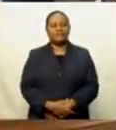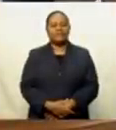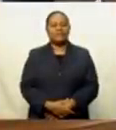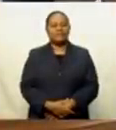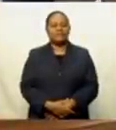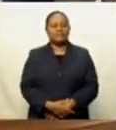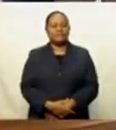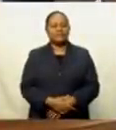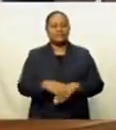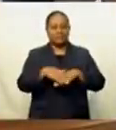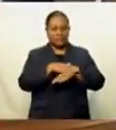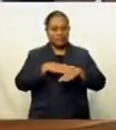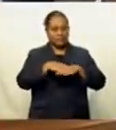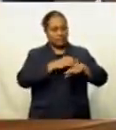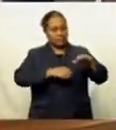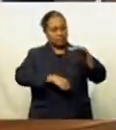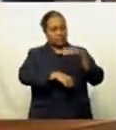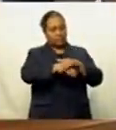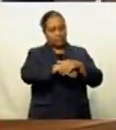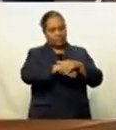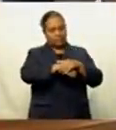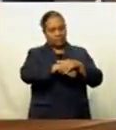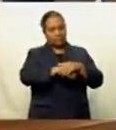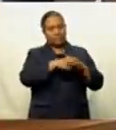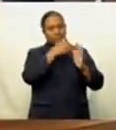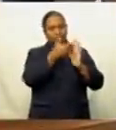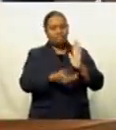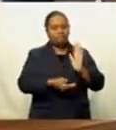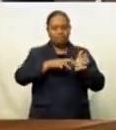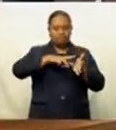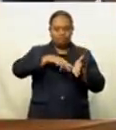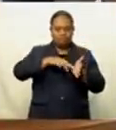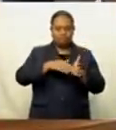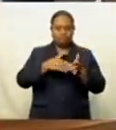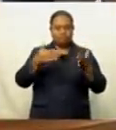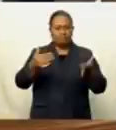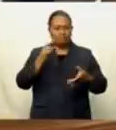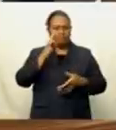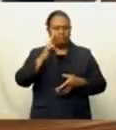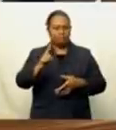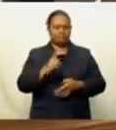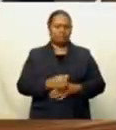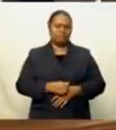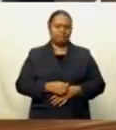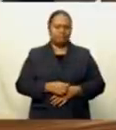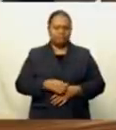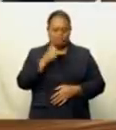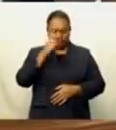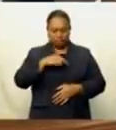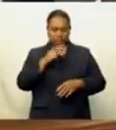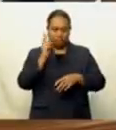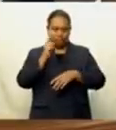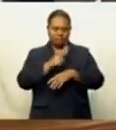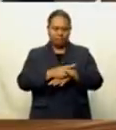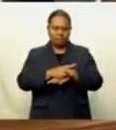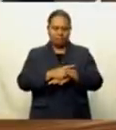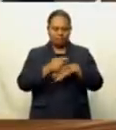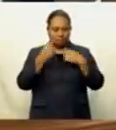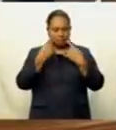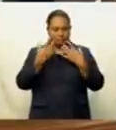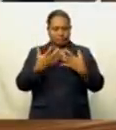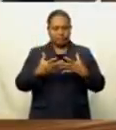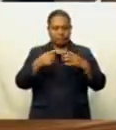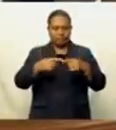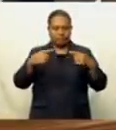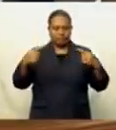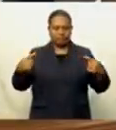With the Blues on top of Super Rugby Trans-Tasman, their play has been absolutely gold to watch. In their latest outing against the